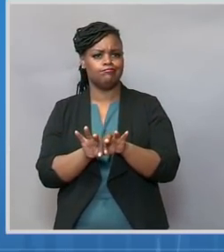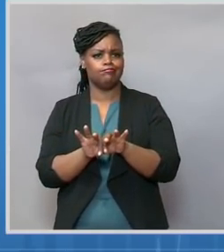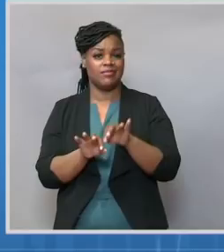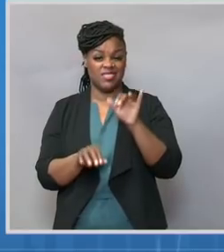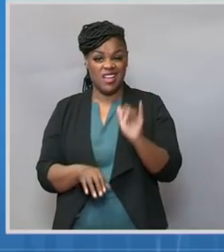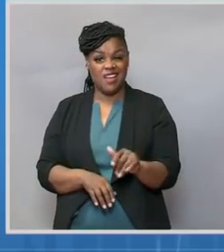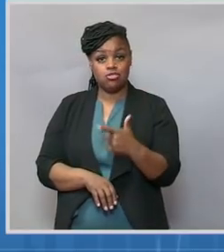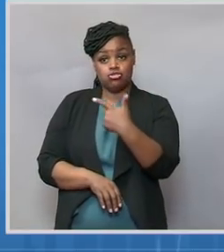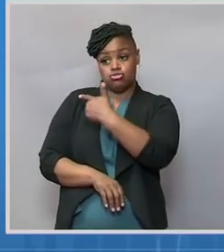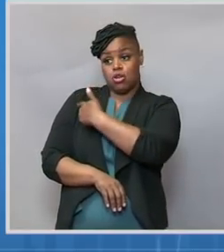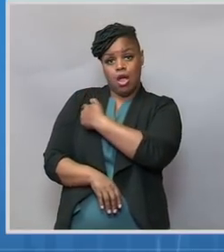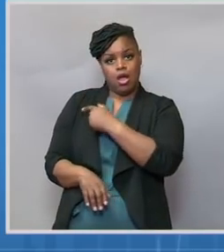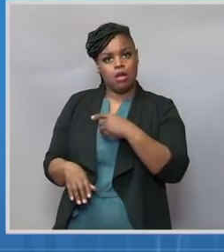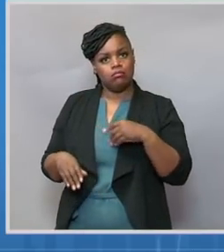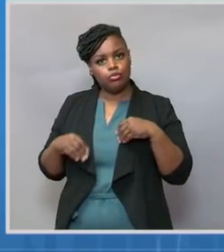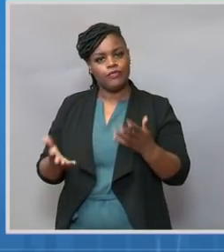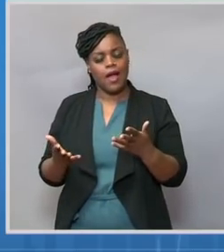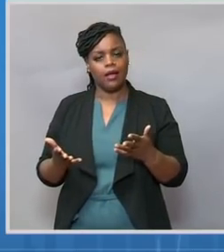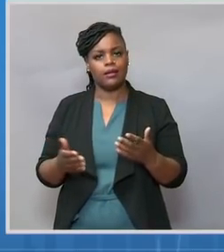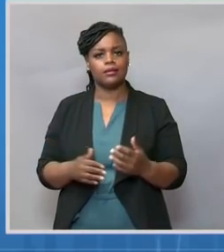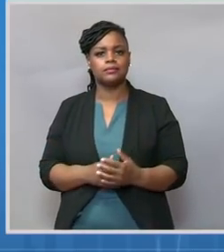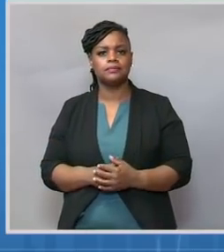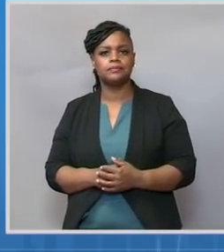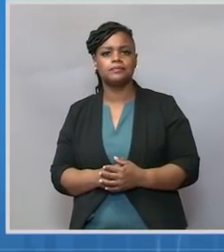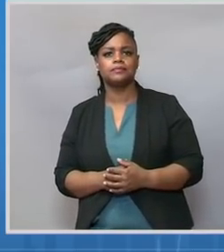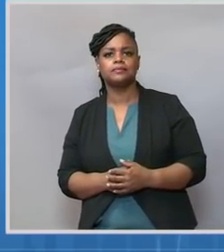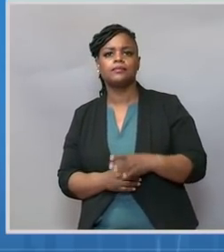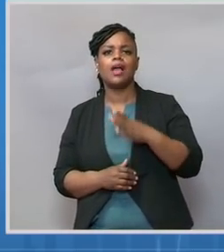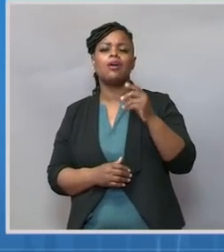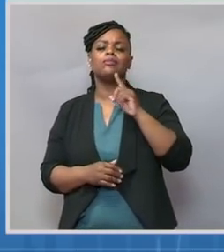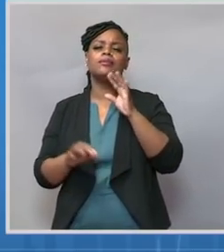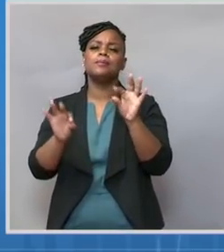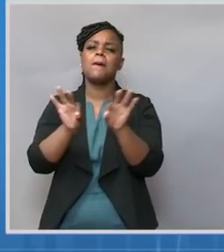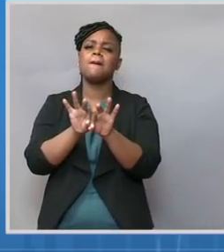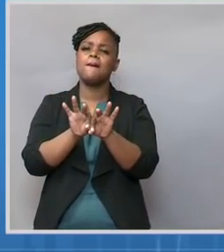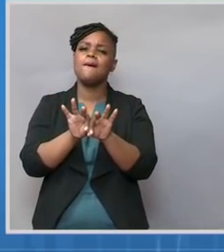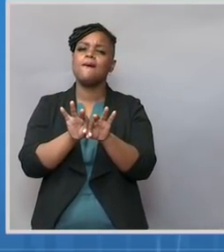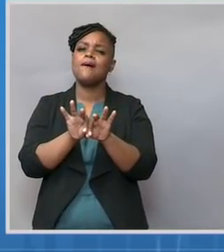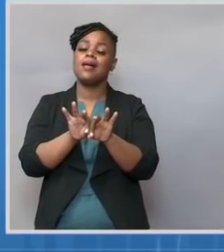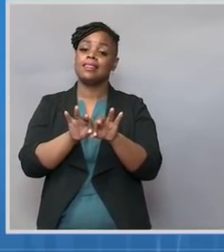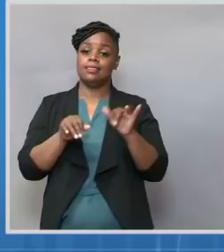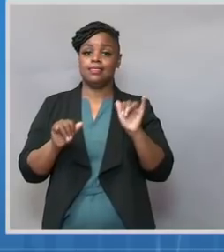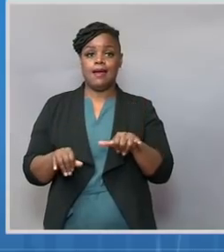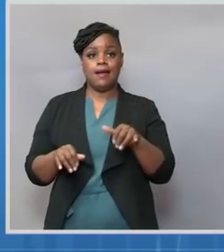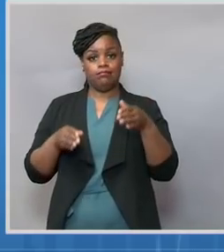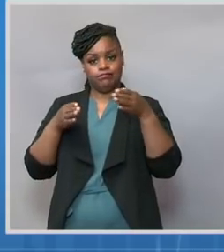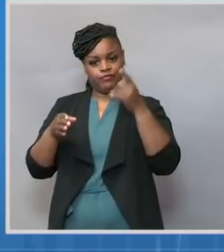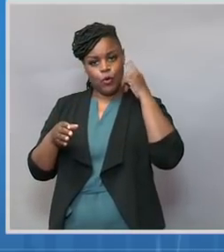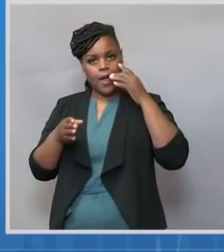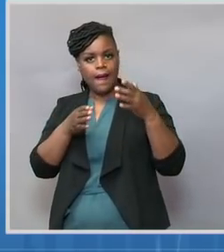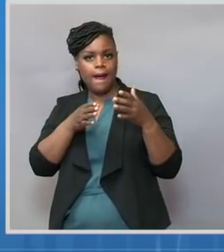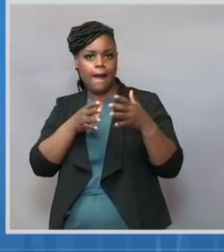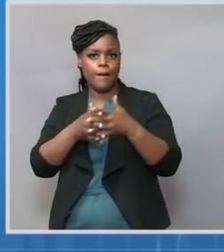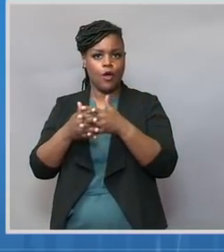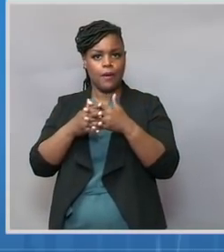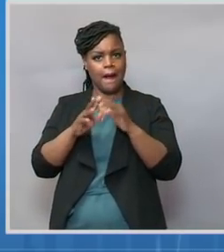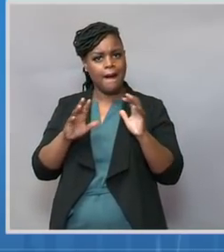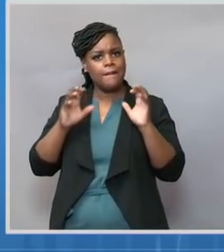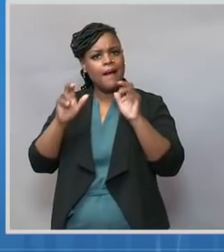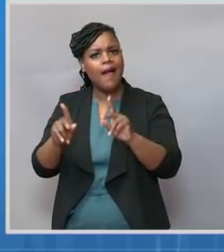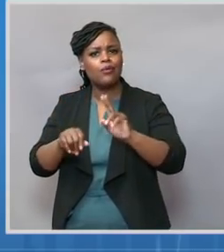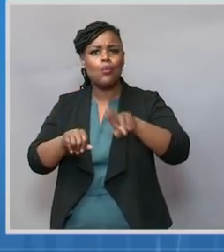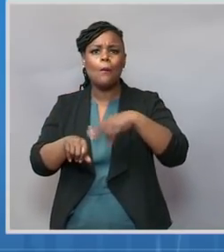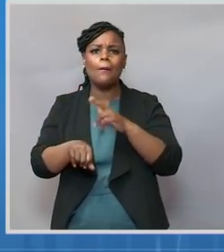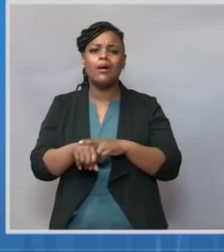and the critical path vaccines play in us getting back to our normal way of life. To be clear, we